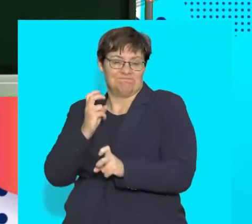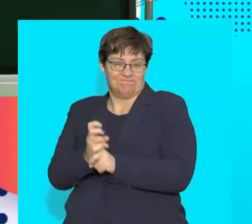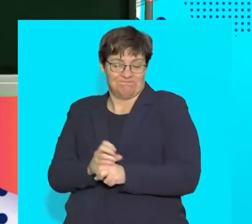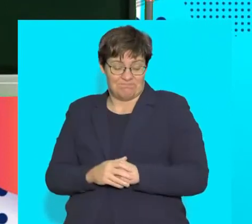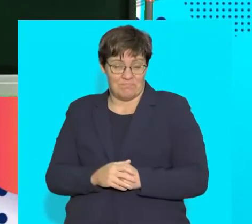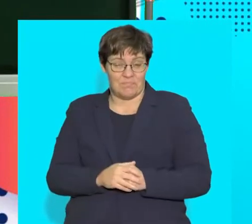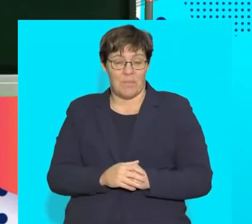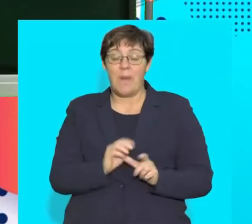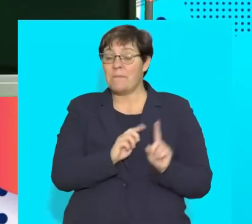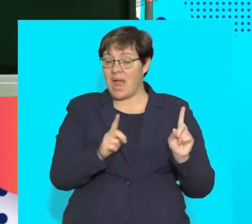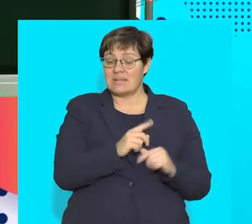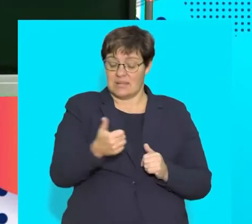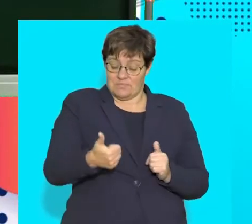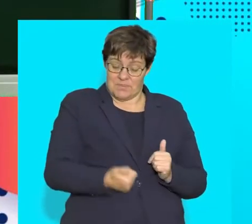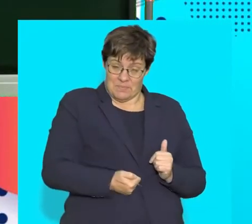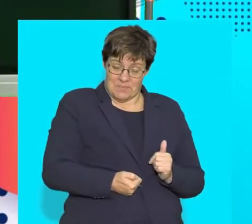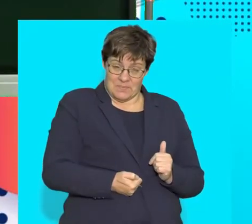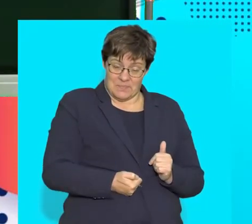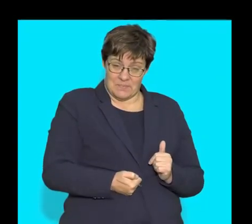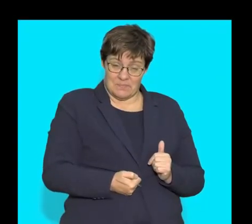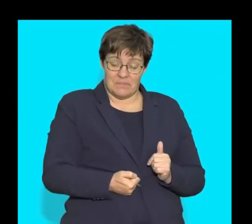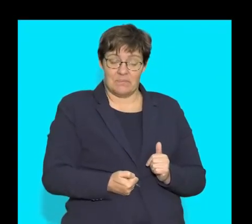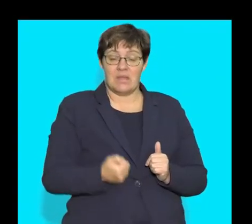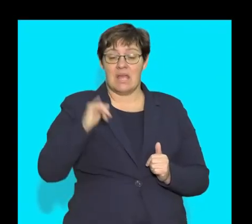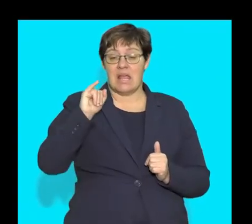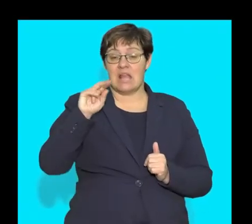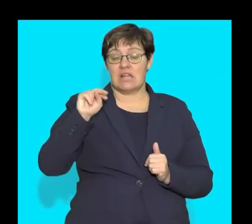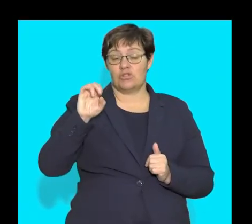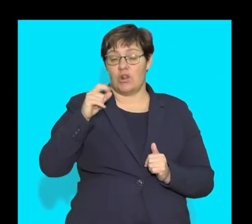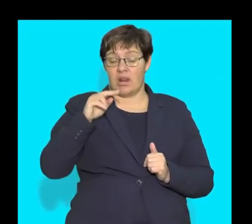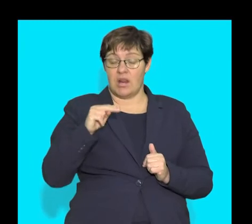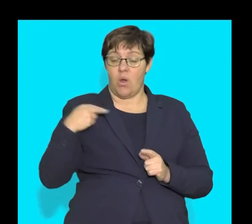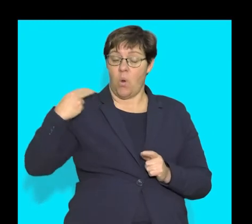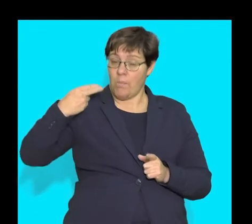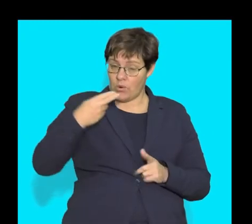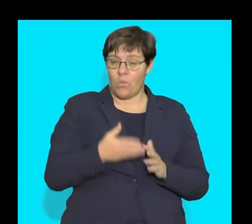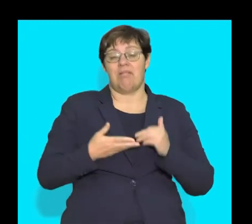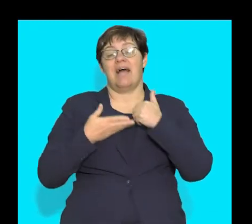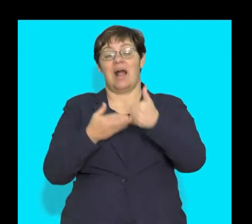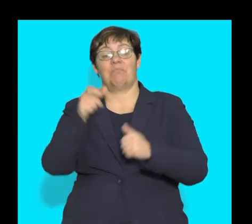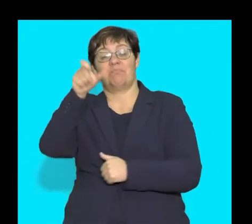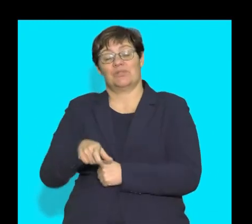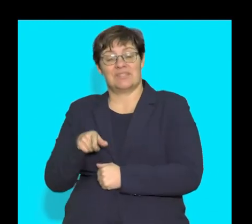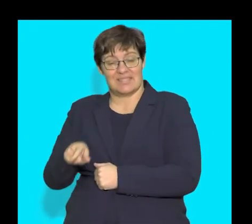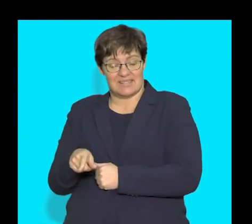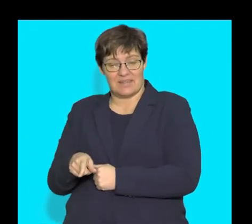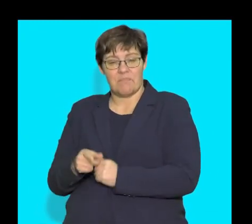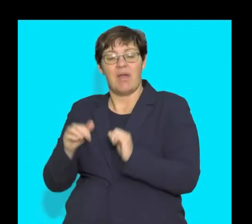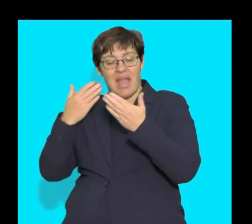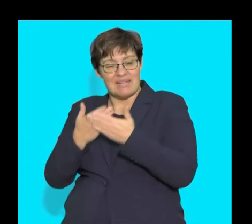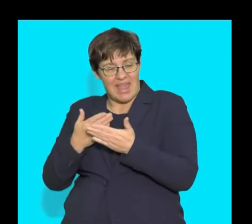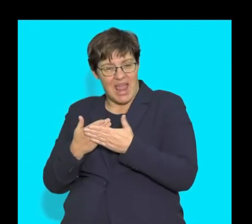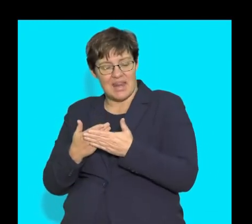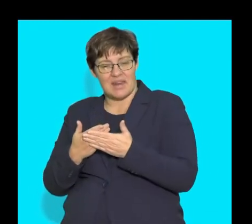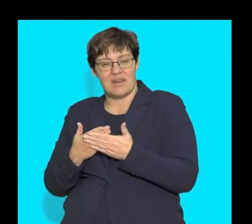However, we do know that insulin as a hormone will assist the individual to be able to